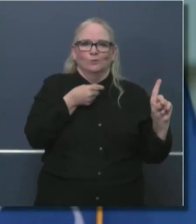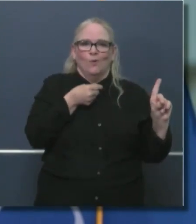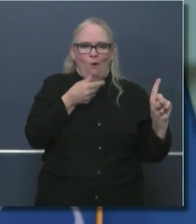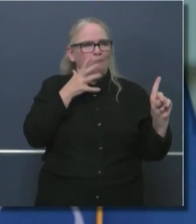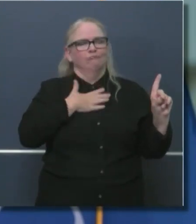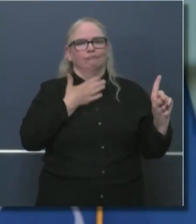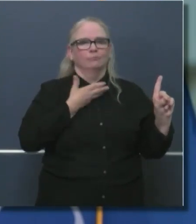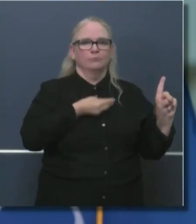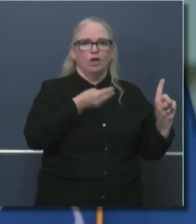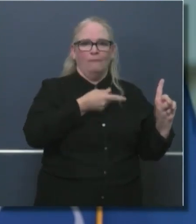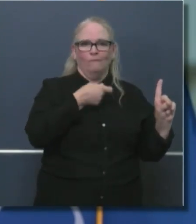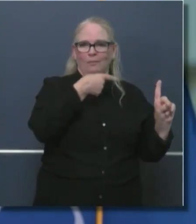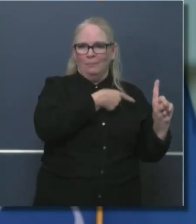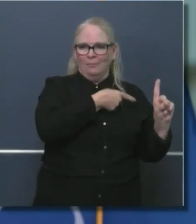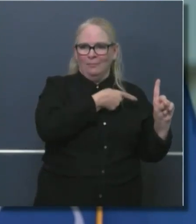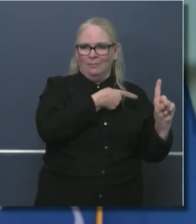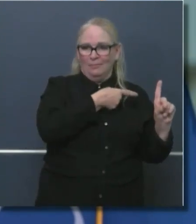And that was Governor Gavin Newsom speaking there.